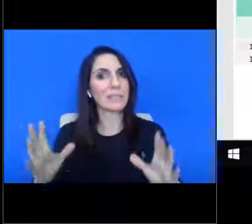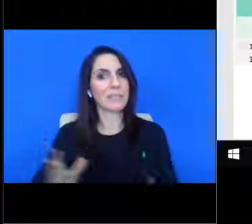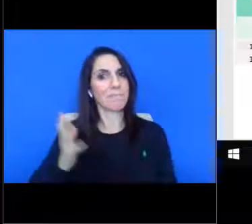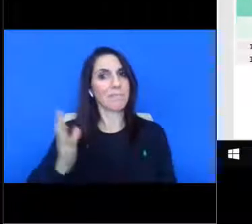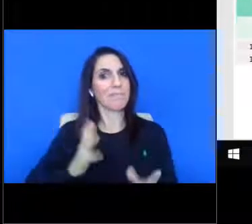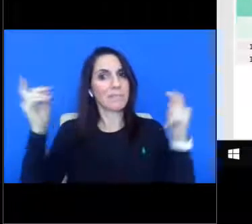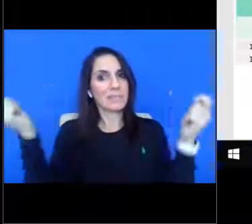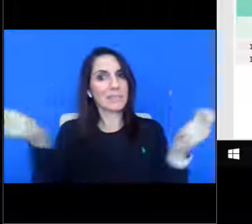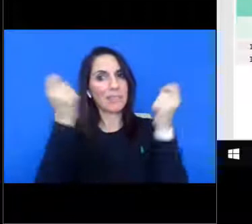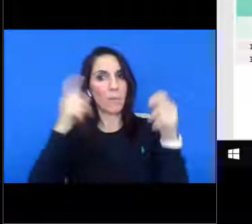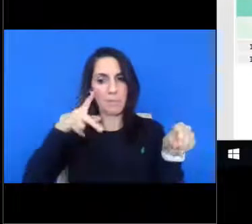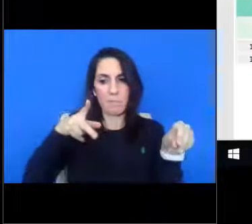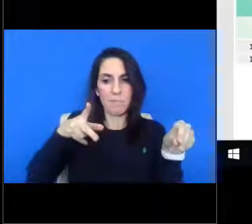know.